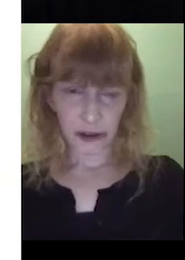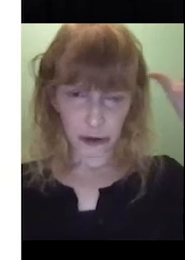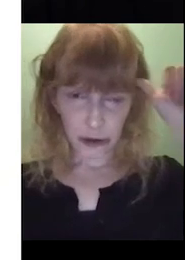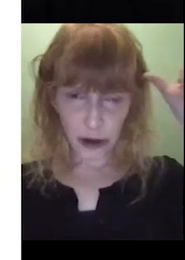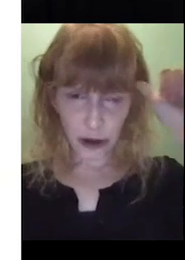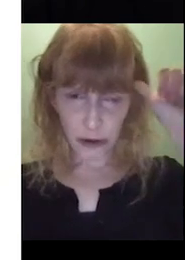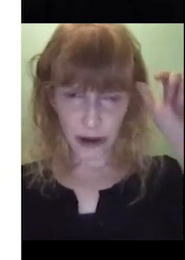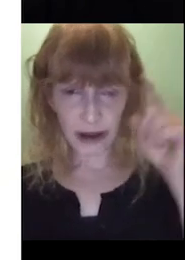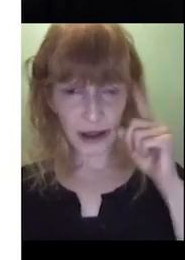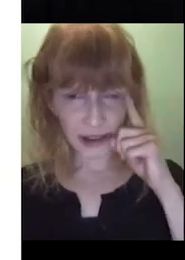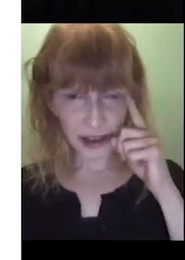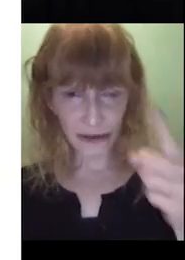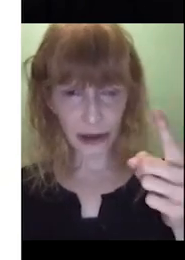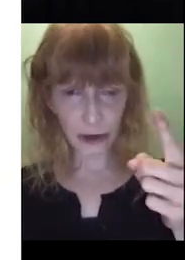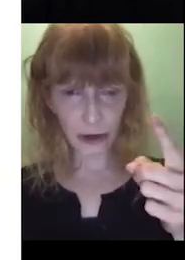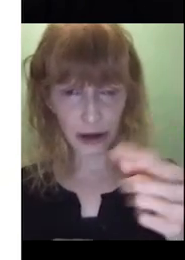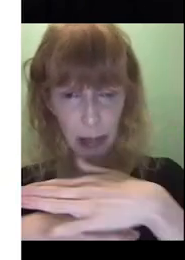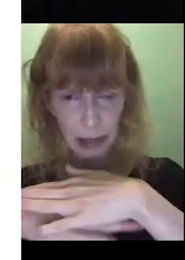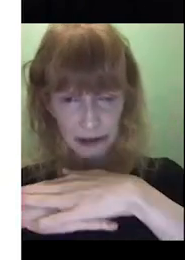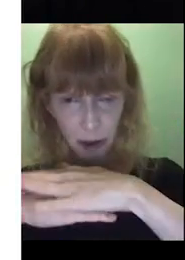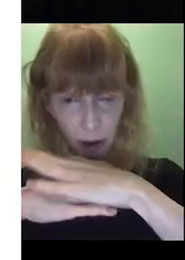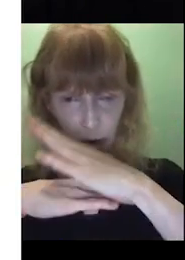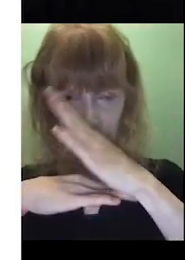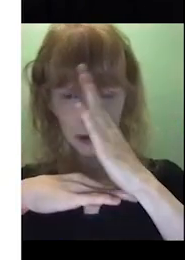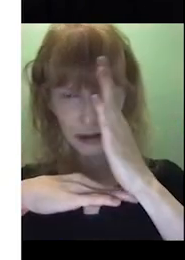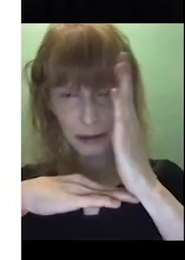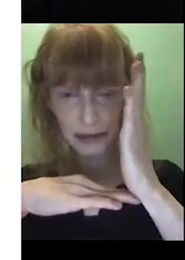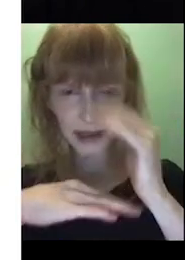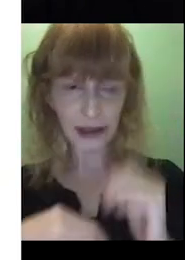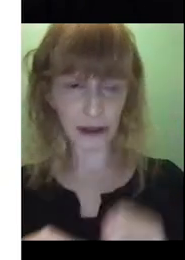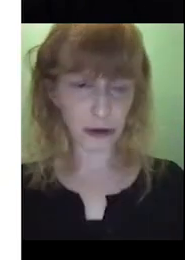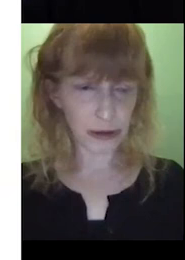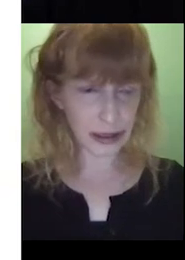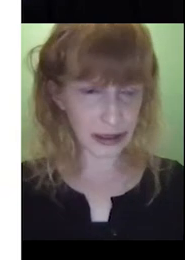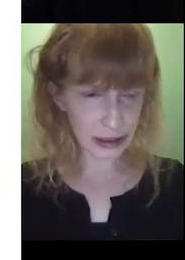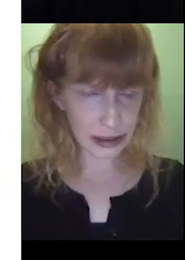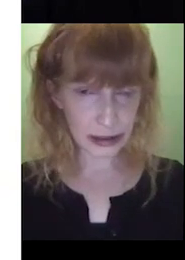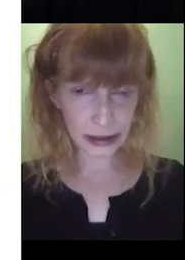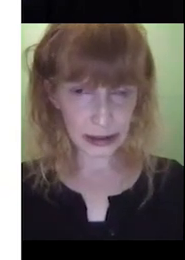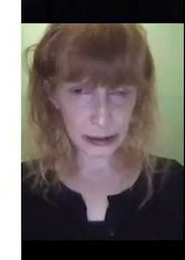I don't know. Let's have a look. Let's open the piano.